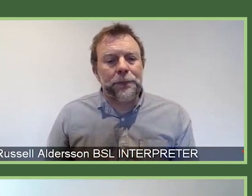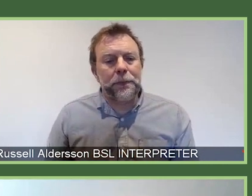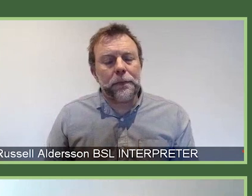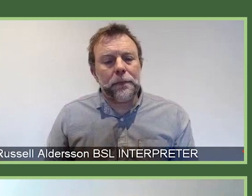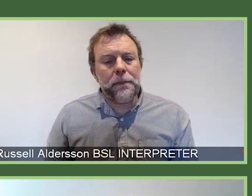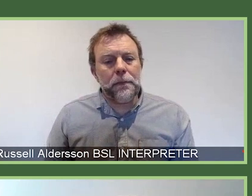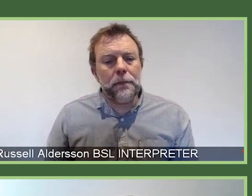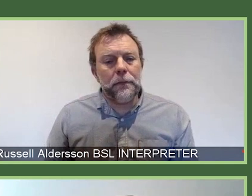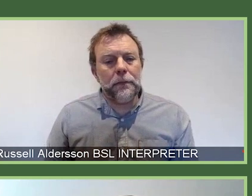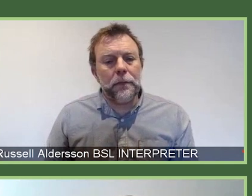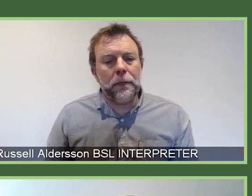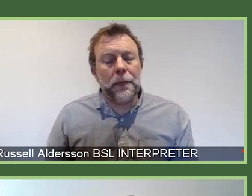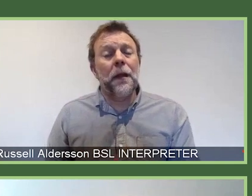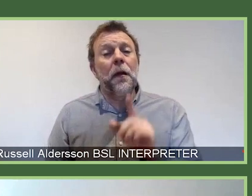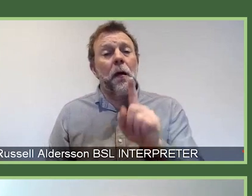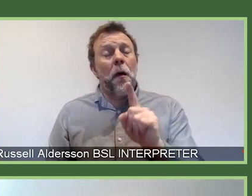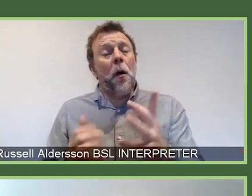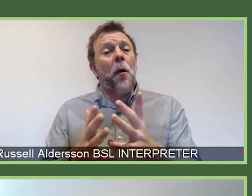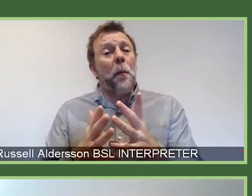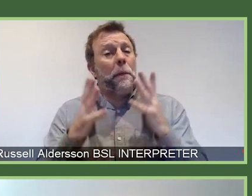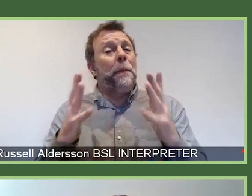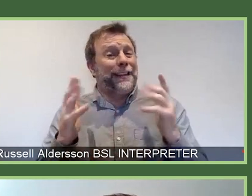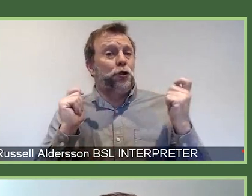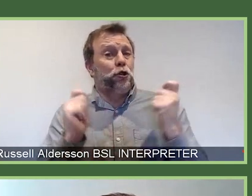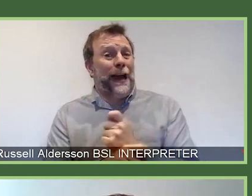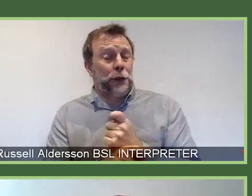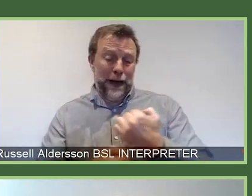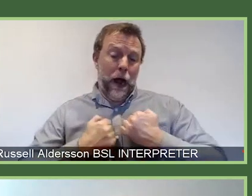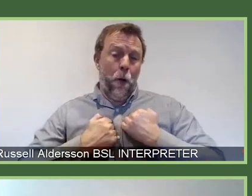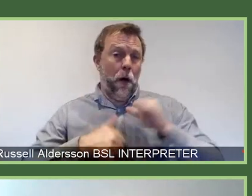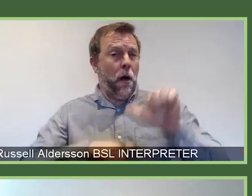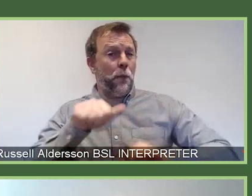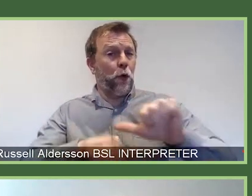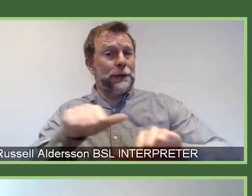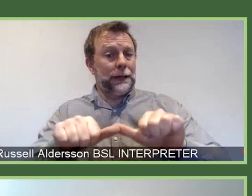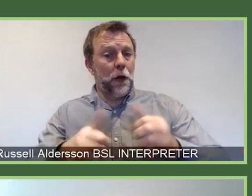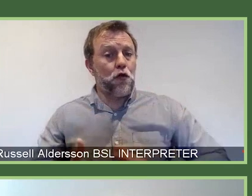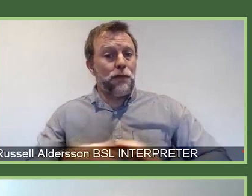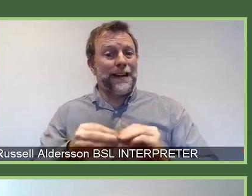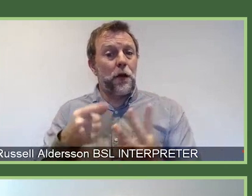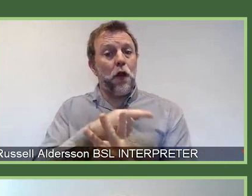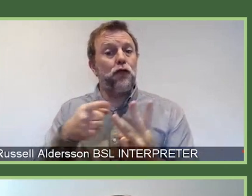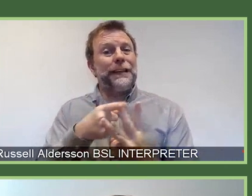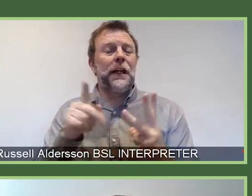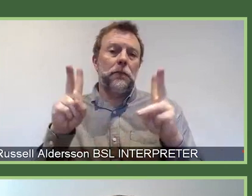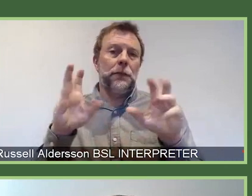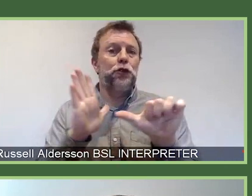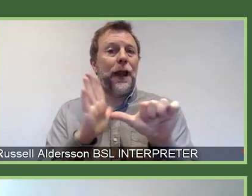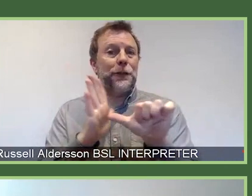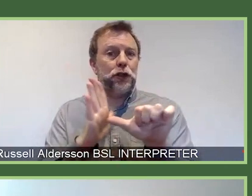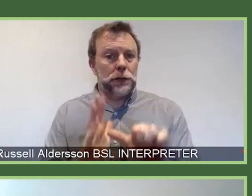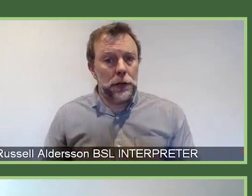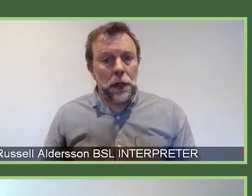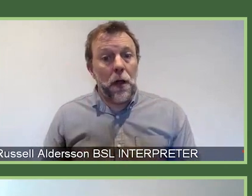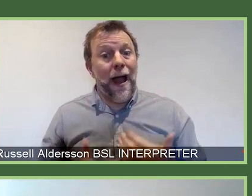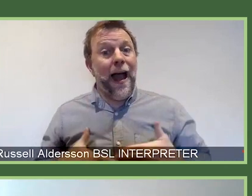So, one of the big changes, I guess, in Welcome Strategy has been the creation of the three health challenges. And those health challenges